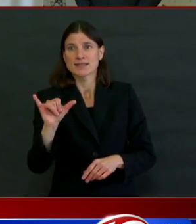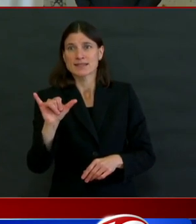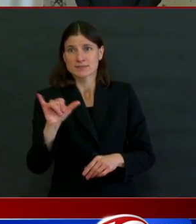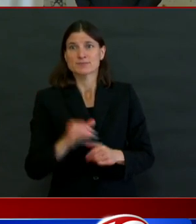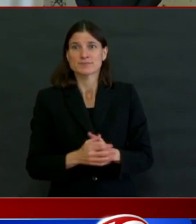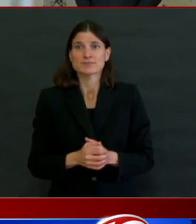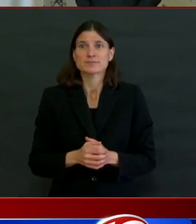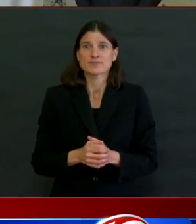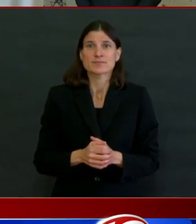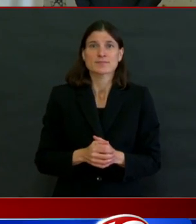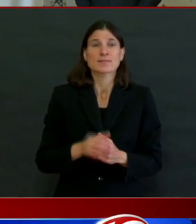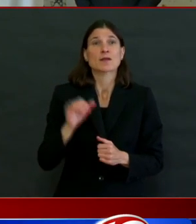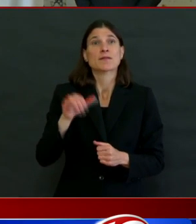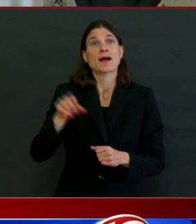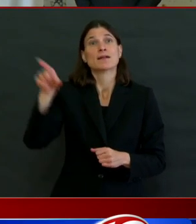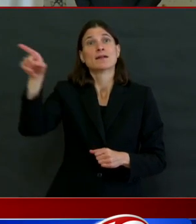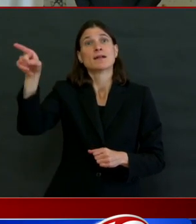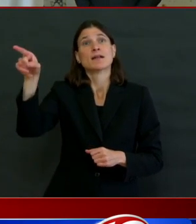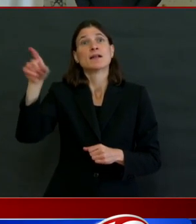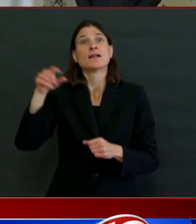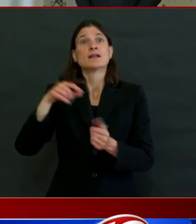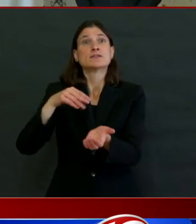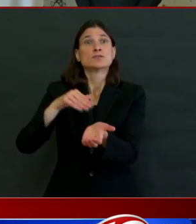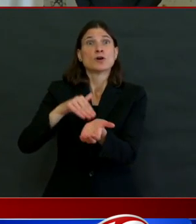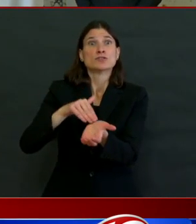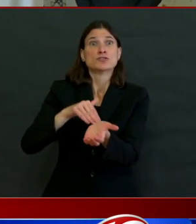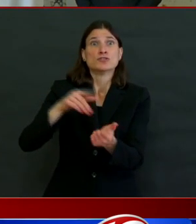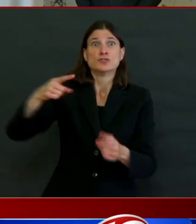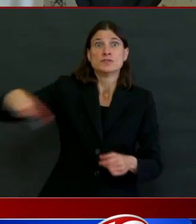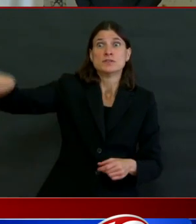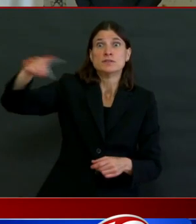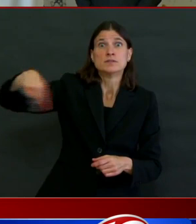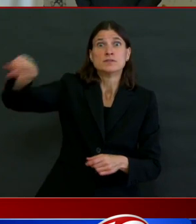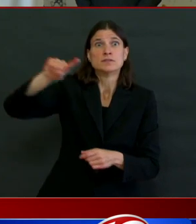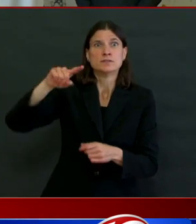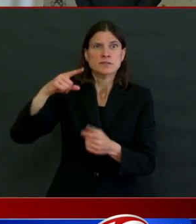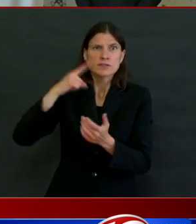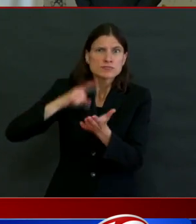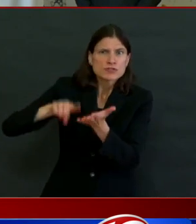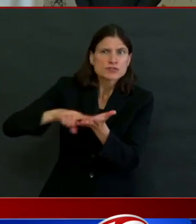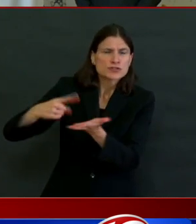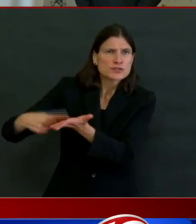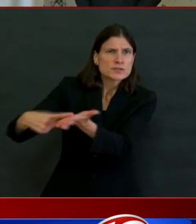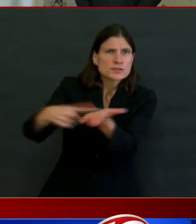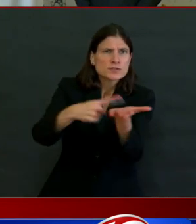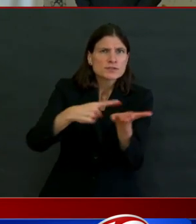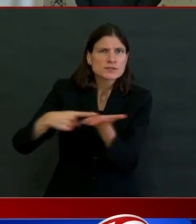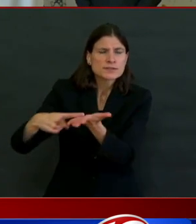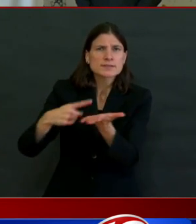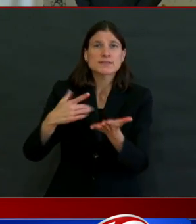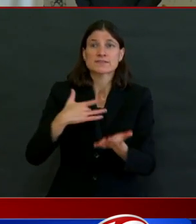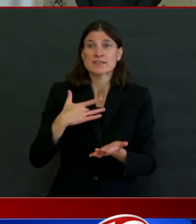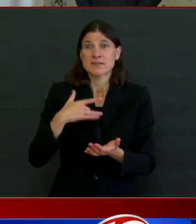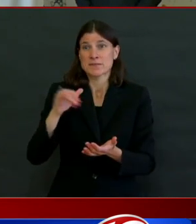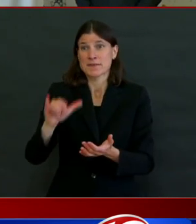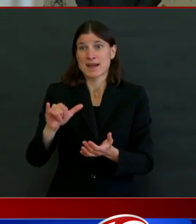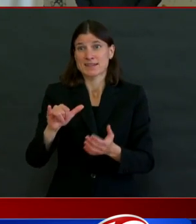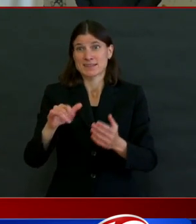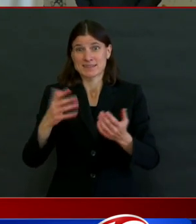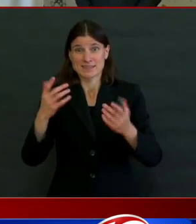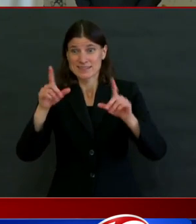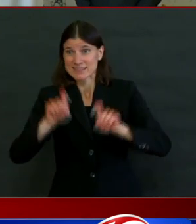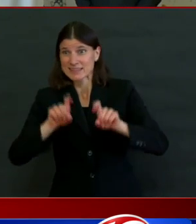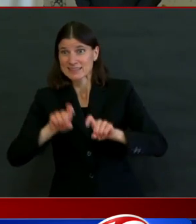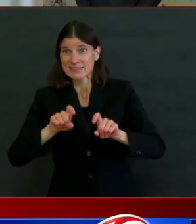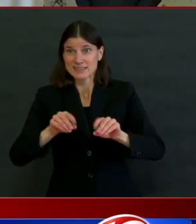above three. That's not where you want to be. That's an unsafe level. If you're doubling your hospitalizations every three days, every